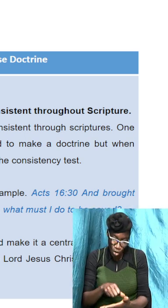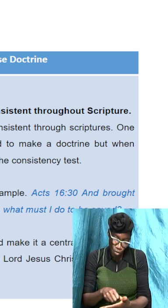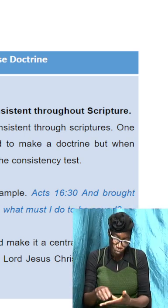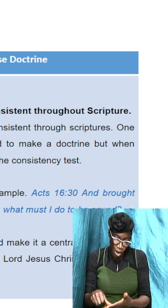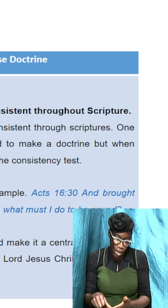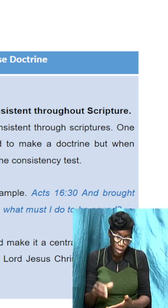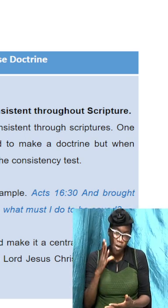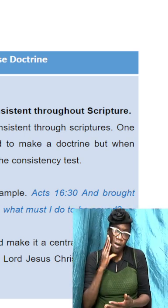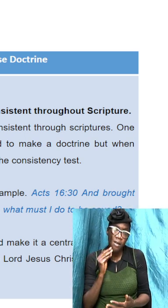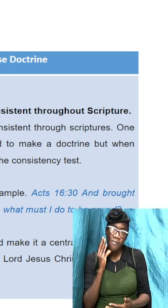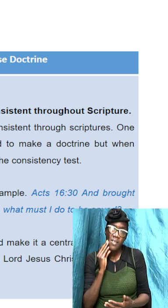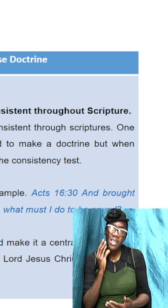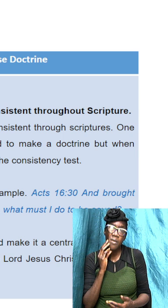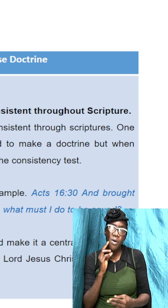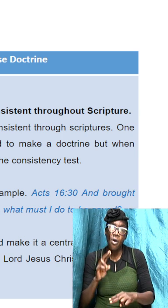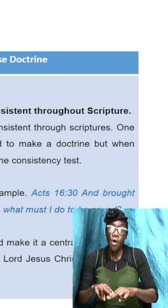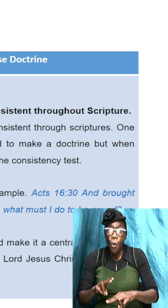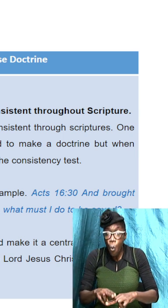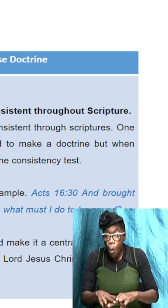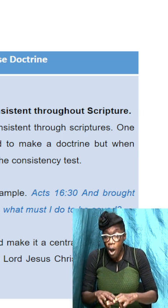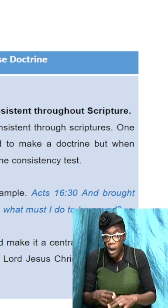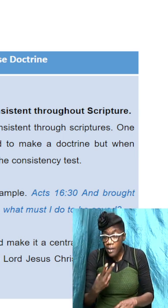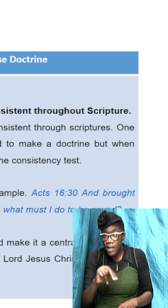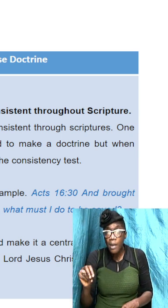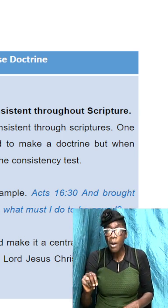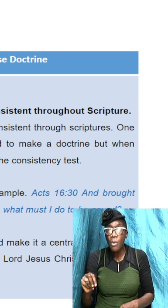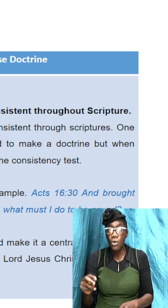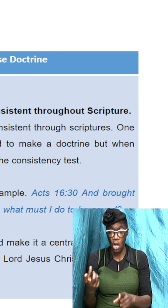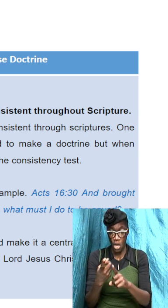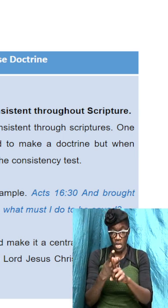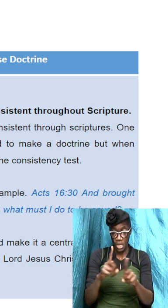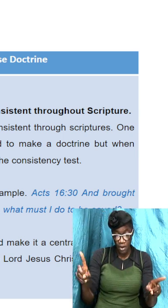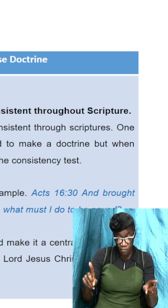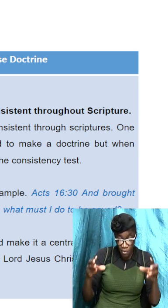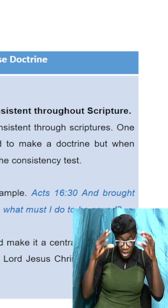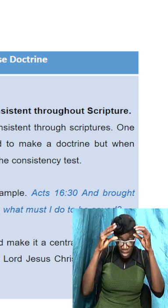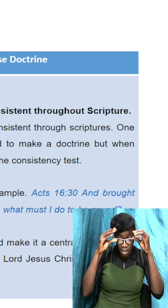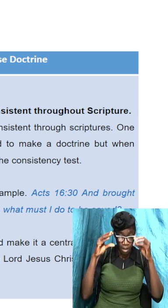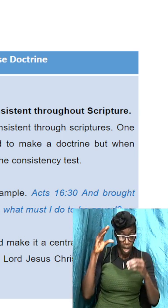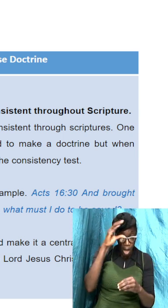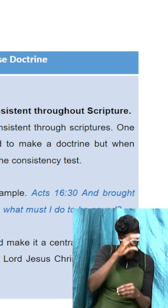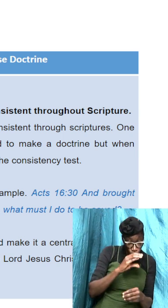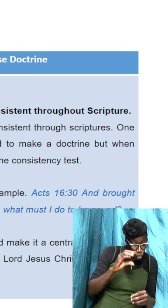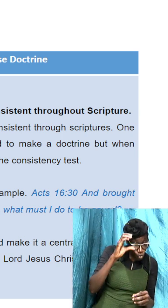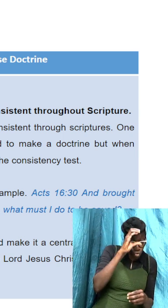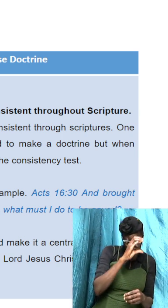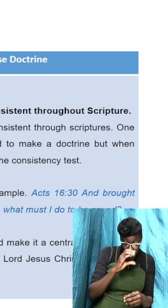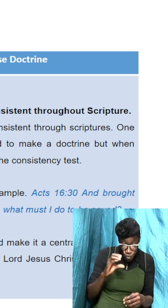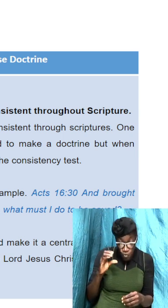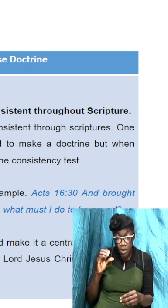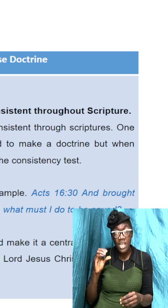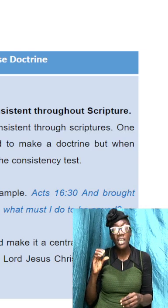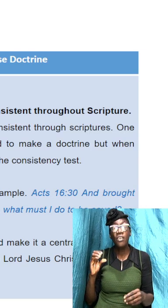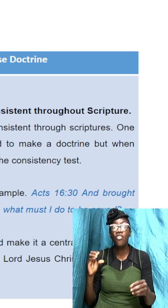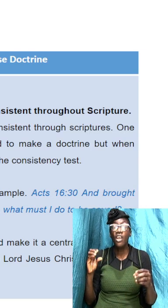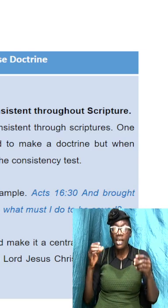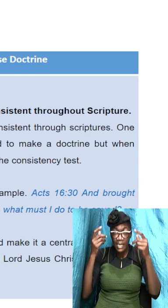about diverse and strange teaching Hebrews